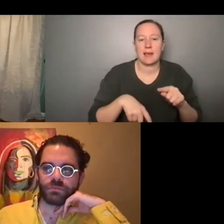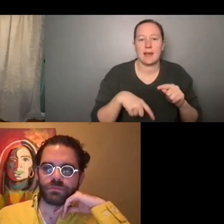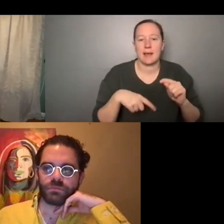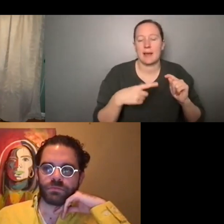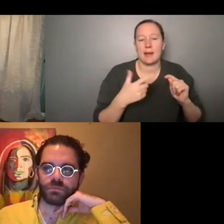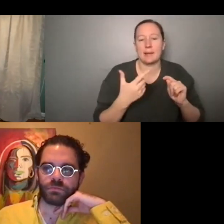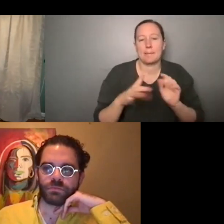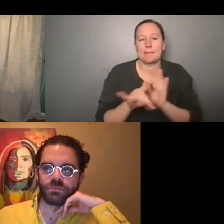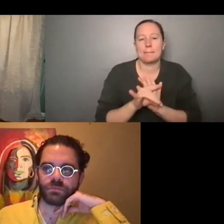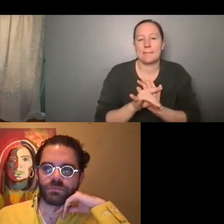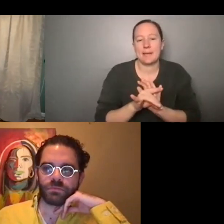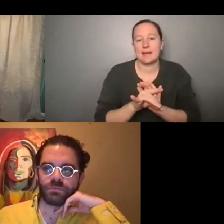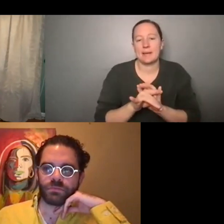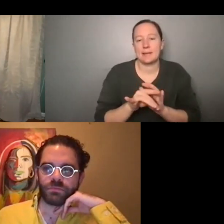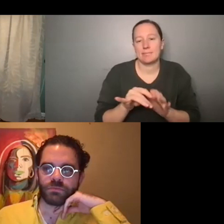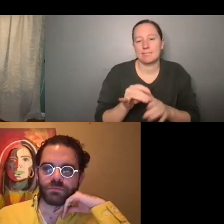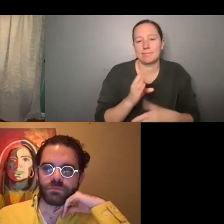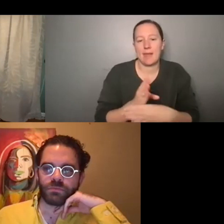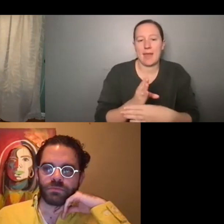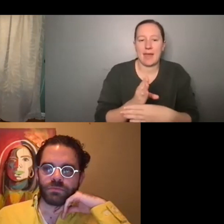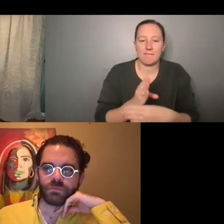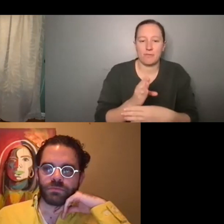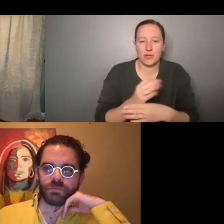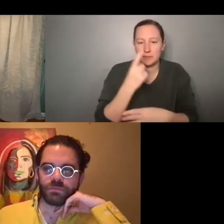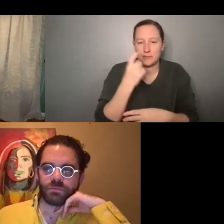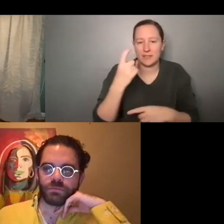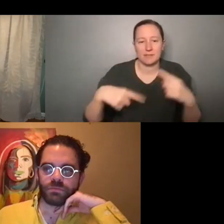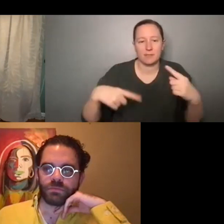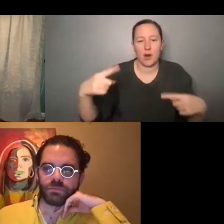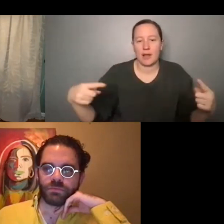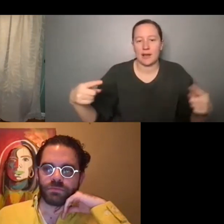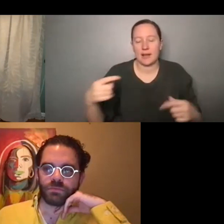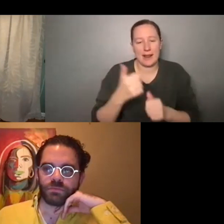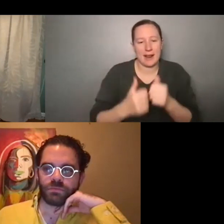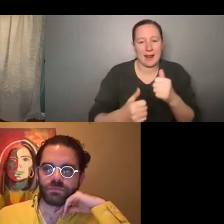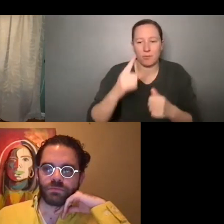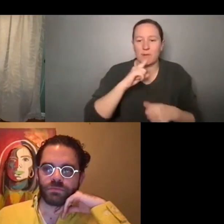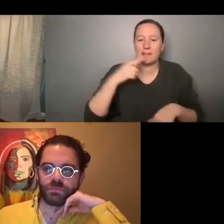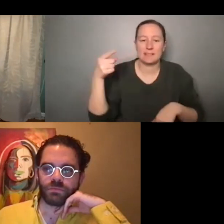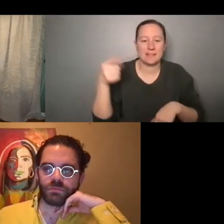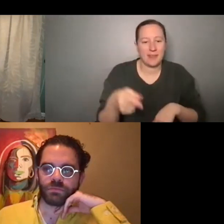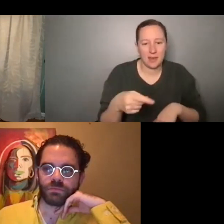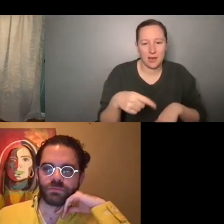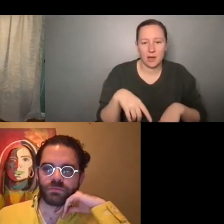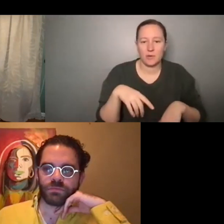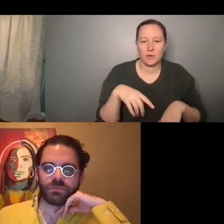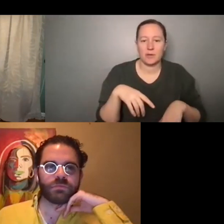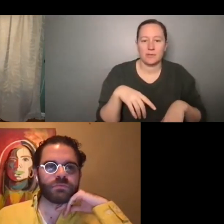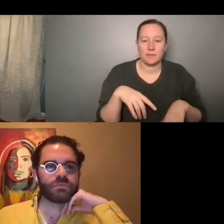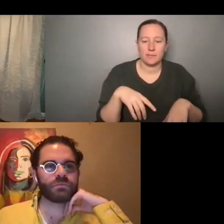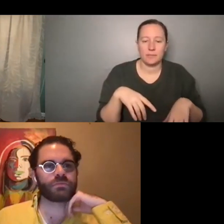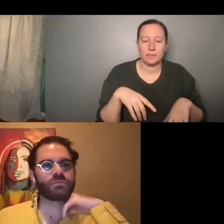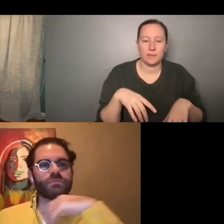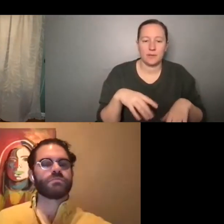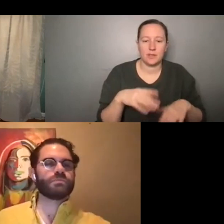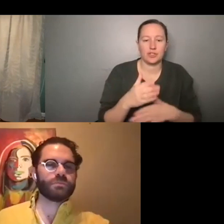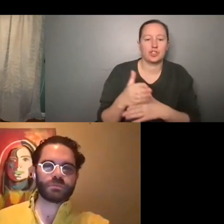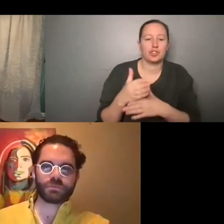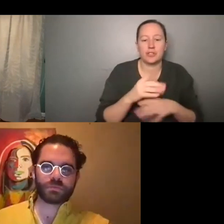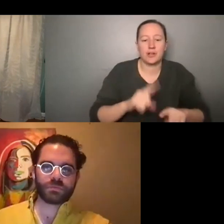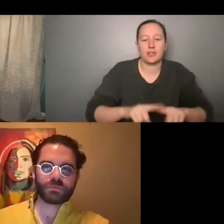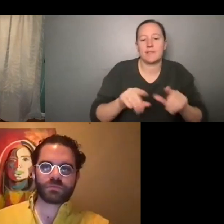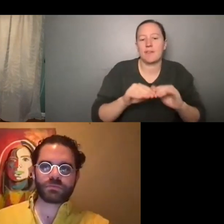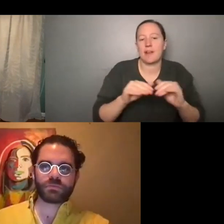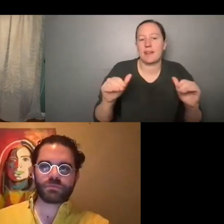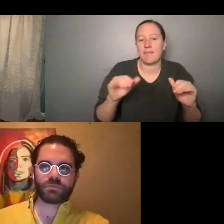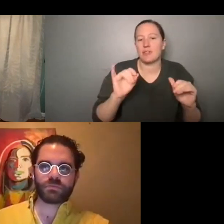greatly from cohort to cohort, but it's definitely everyone is there, uh, you know, sharing different levels